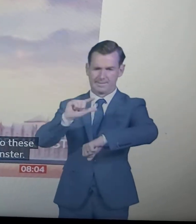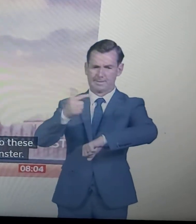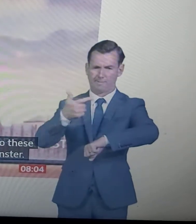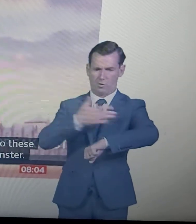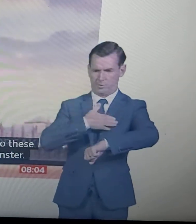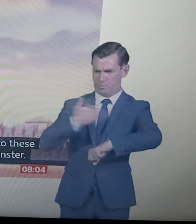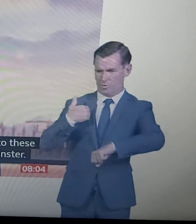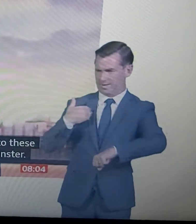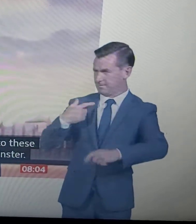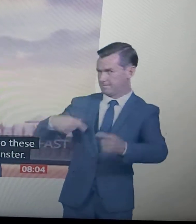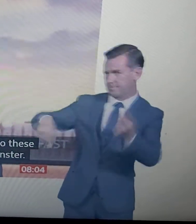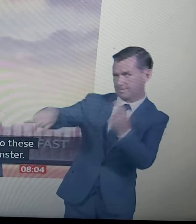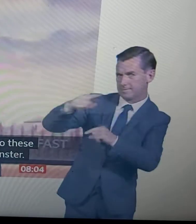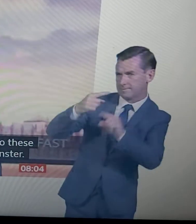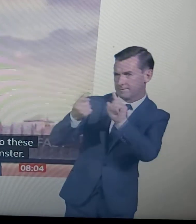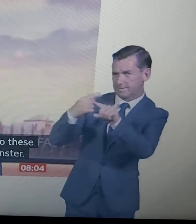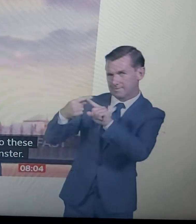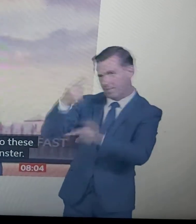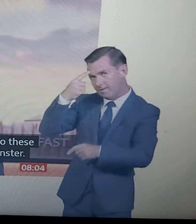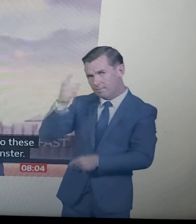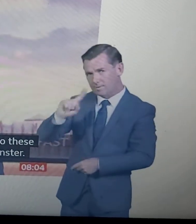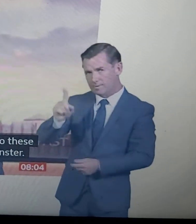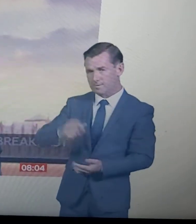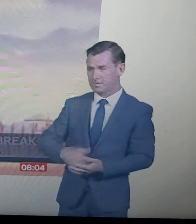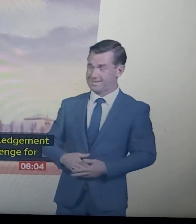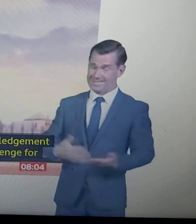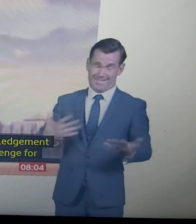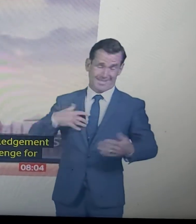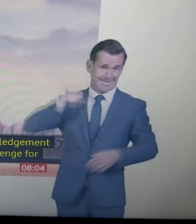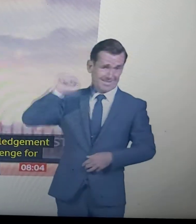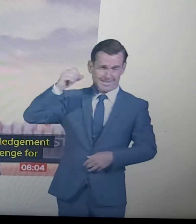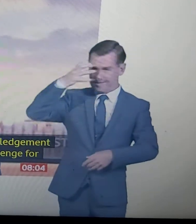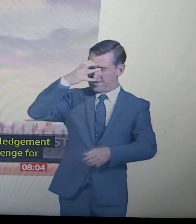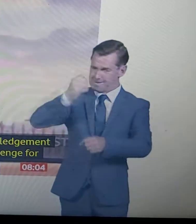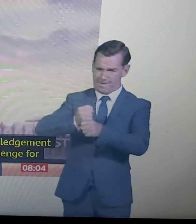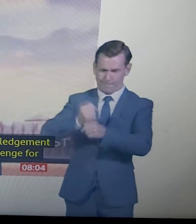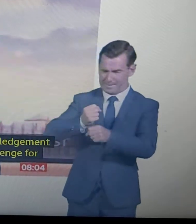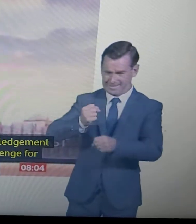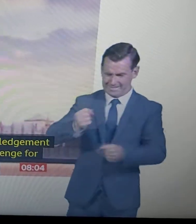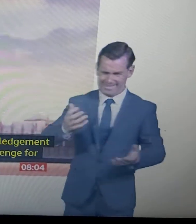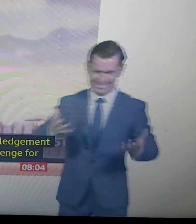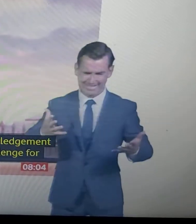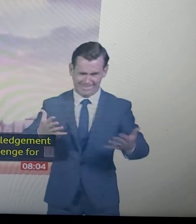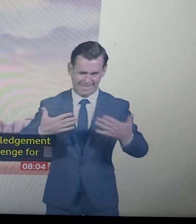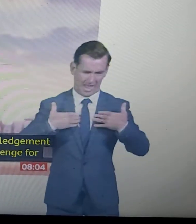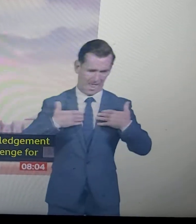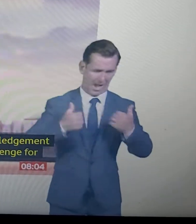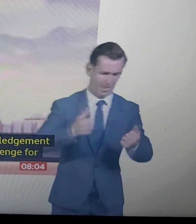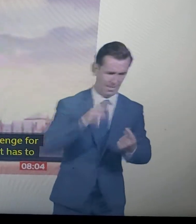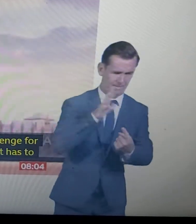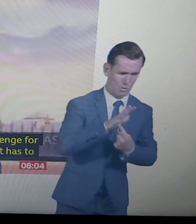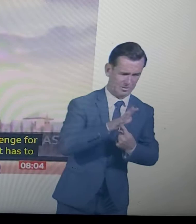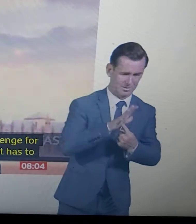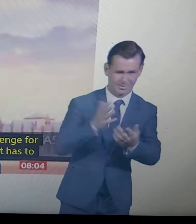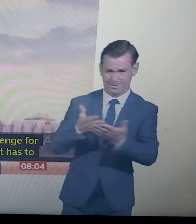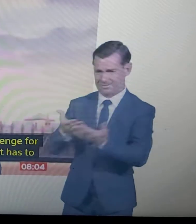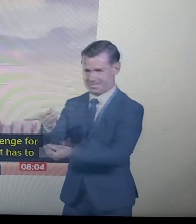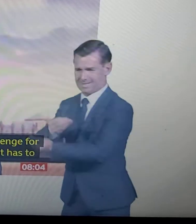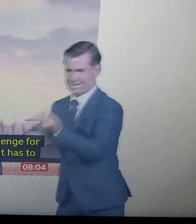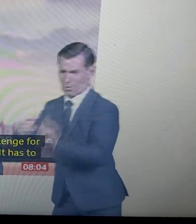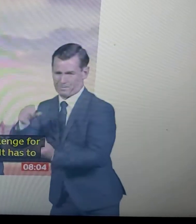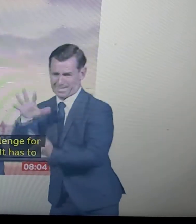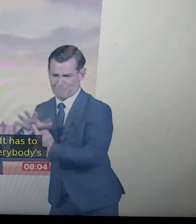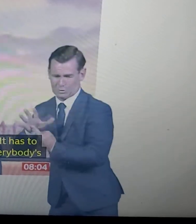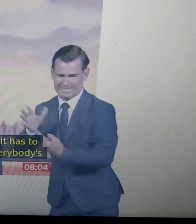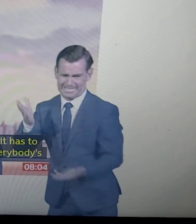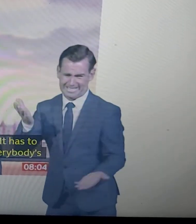now. And it has to balance the risks to everybody's health with the huge risks to the economy over the next few